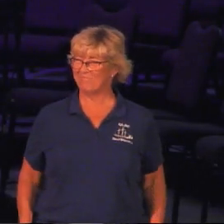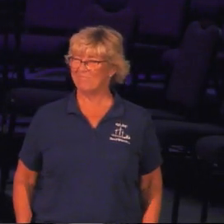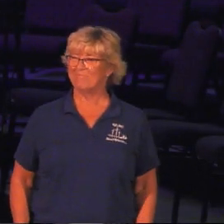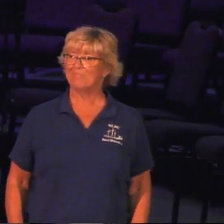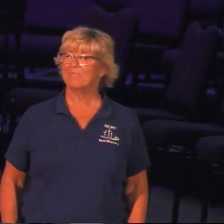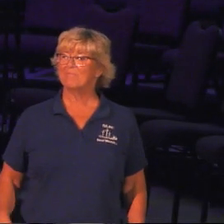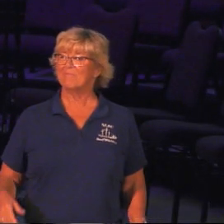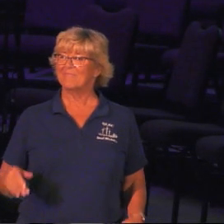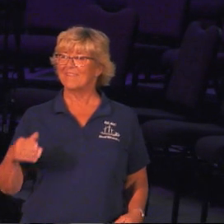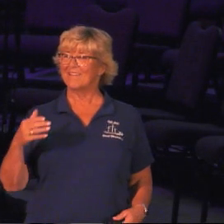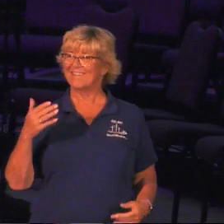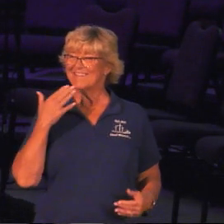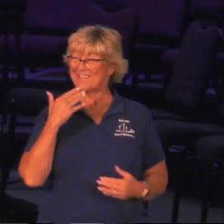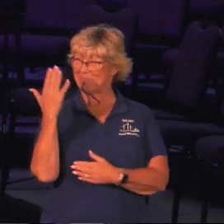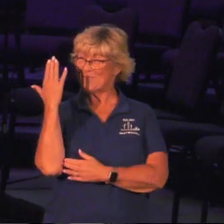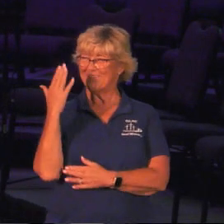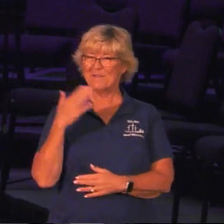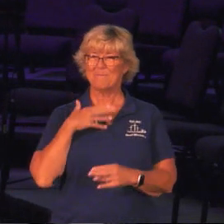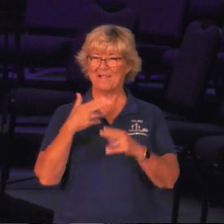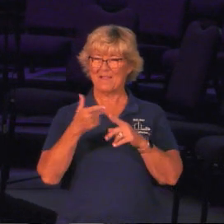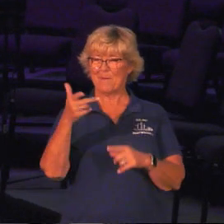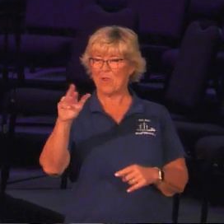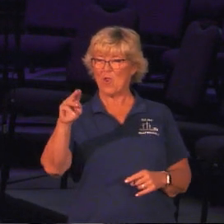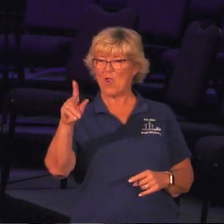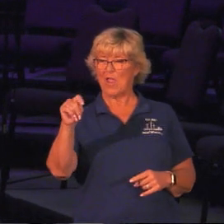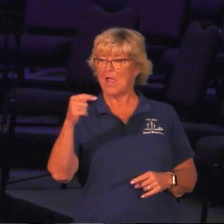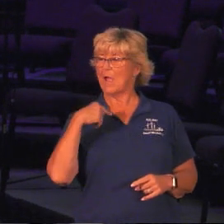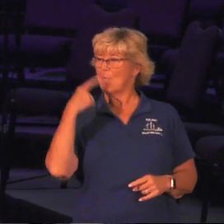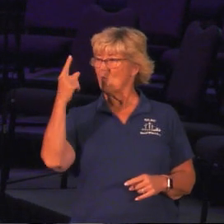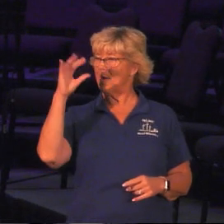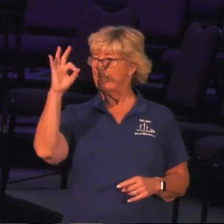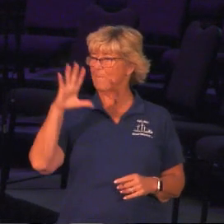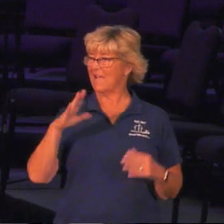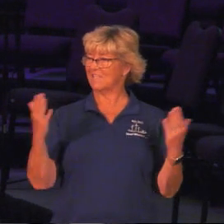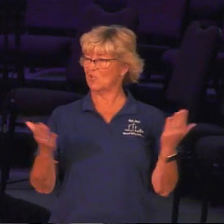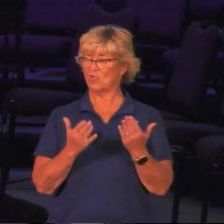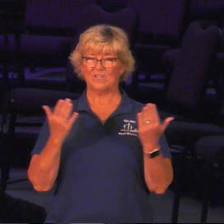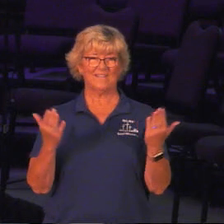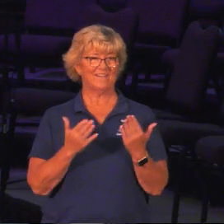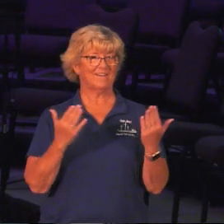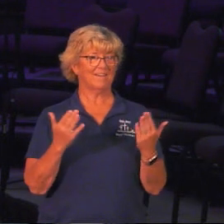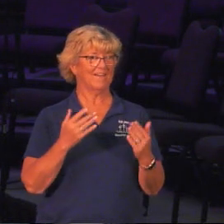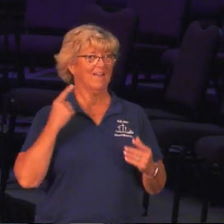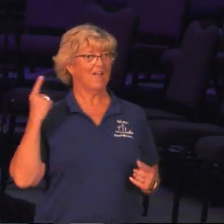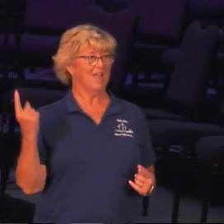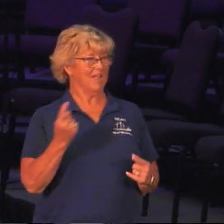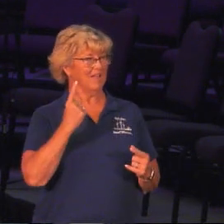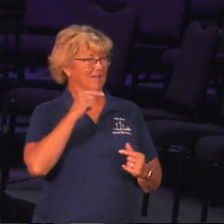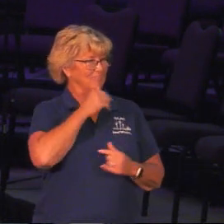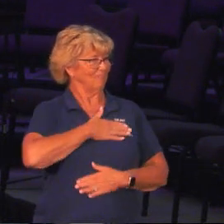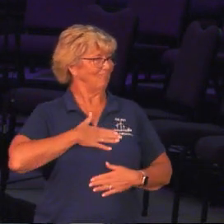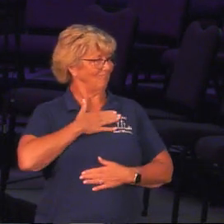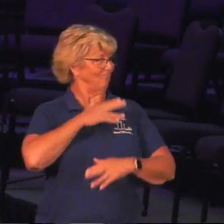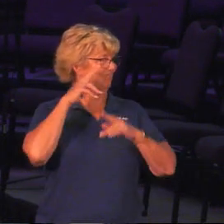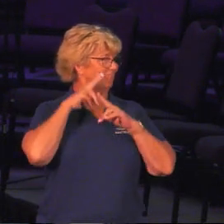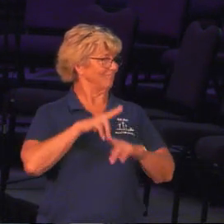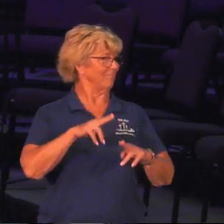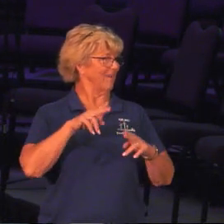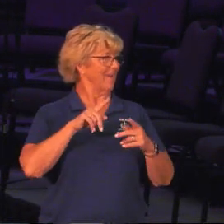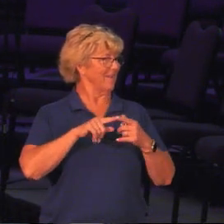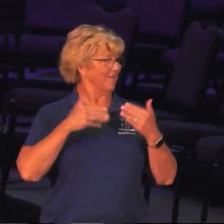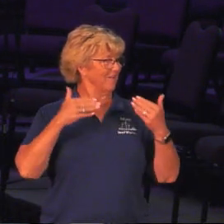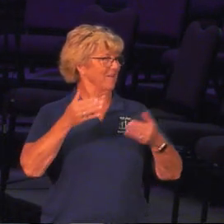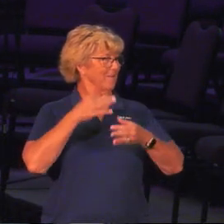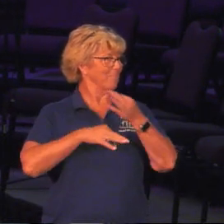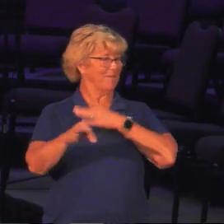So again, good morning. My name is Grant, and I'm one of the pastors on staff, and it is always a privilege and an honor to pinch it for